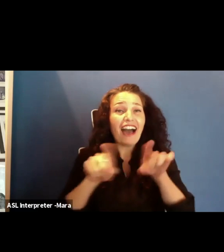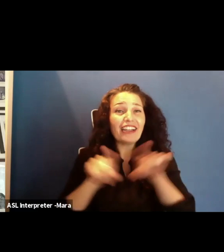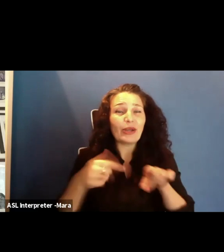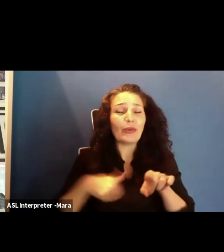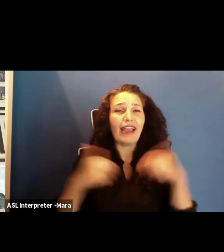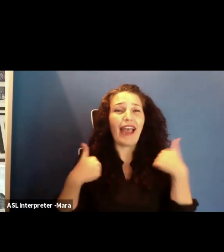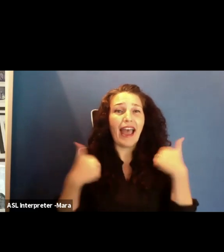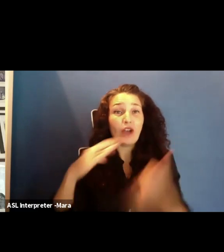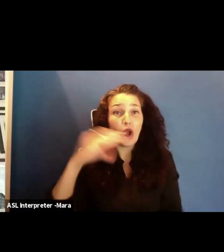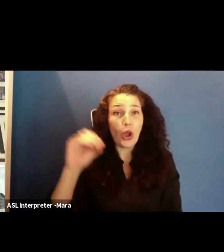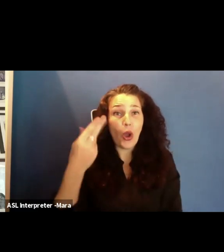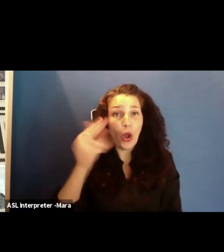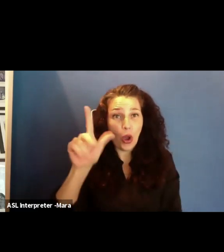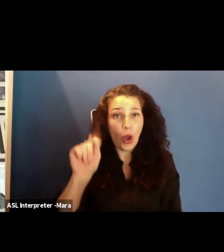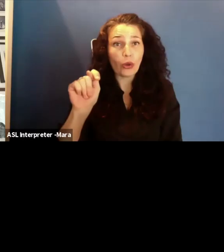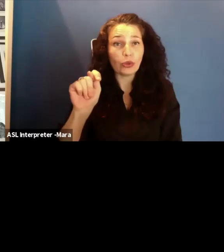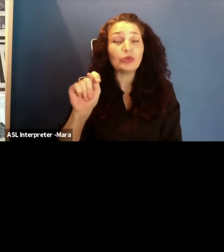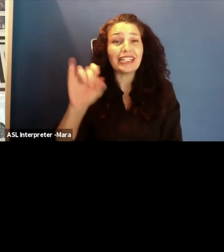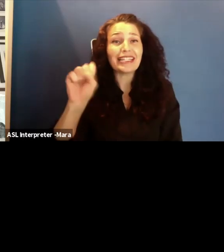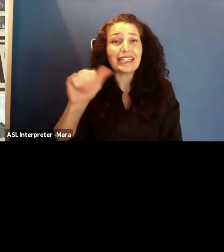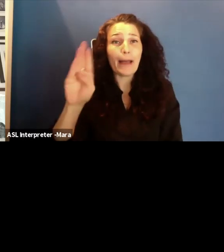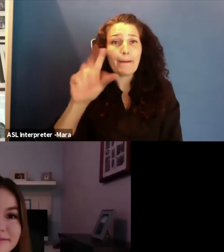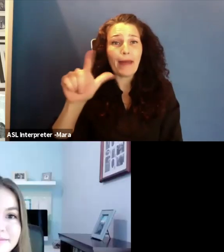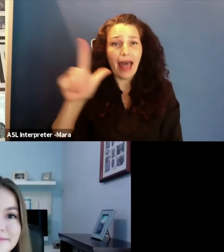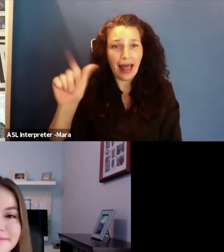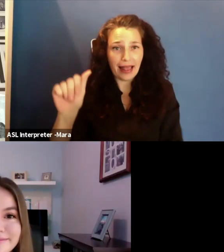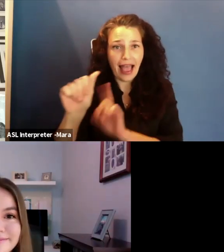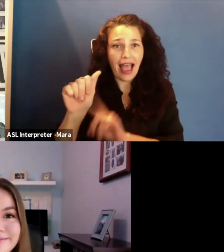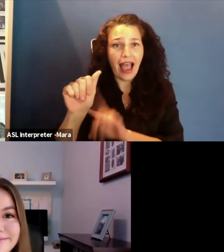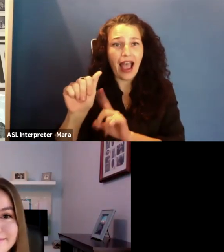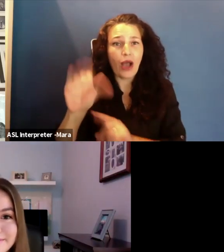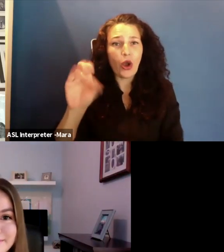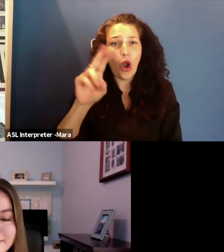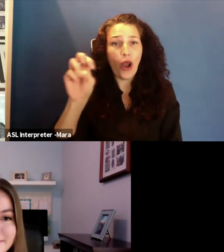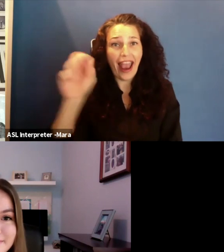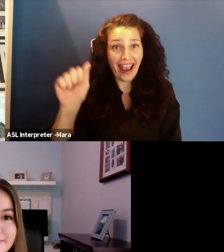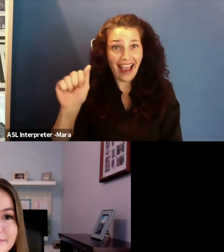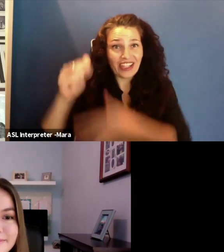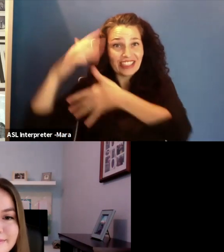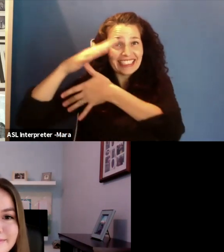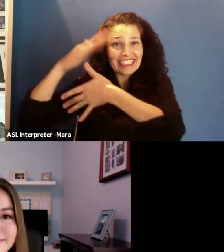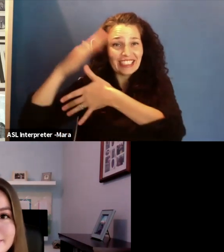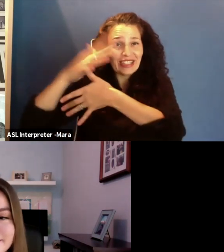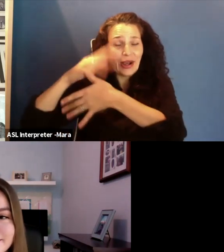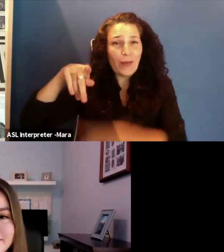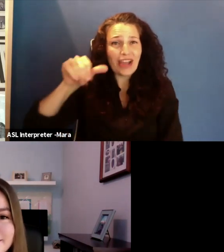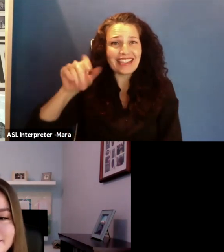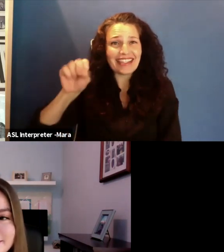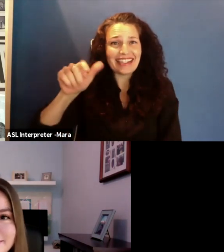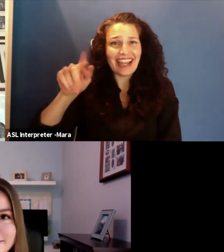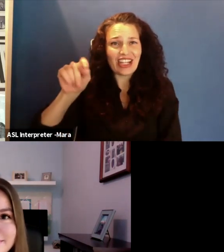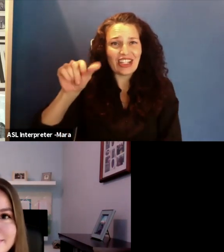our co-host, Isabella Correa, who is a senior at Presentation High School in San